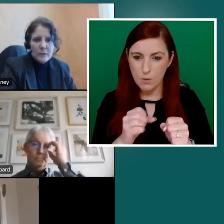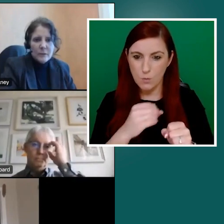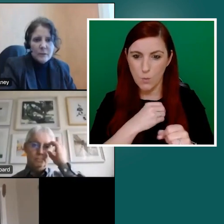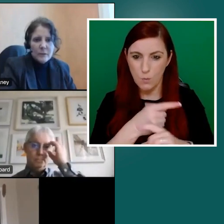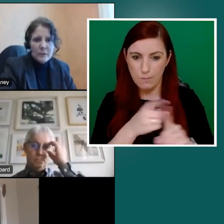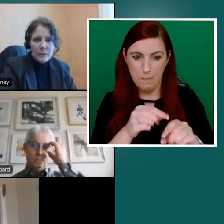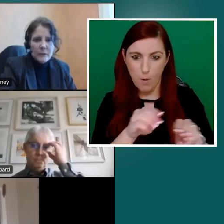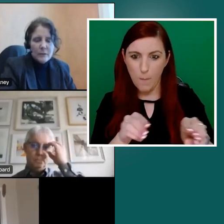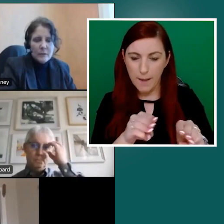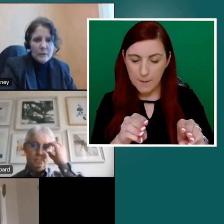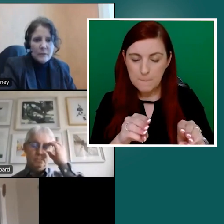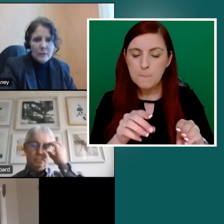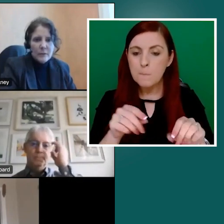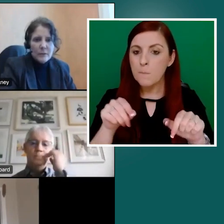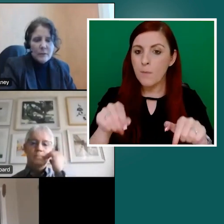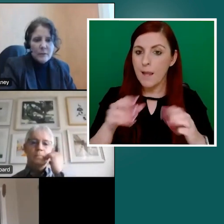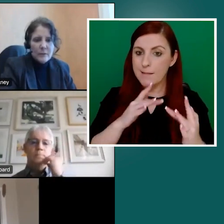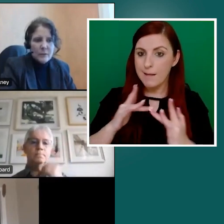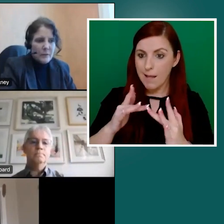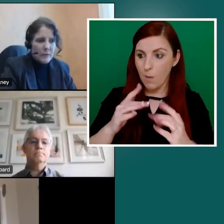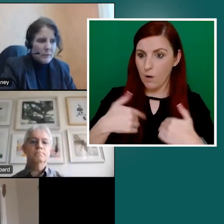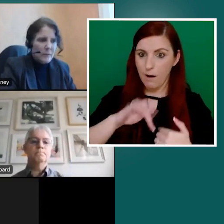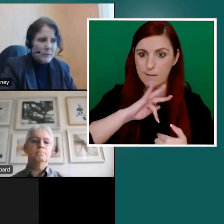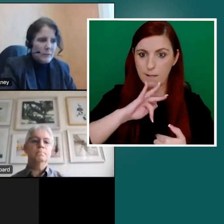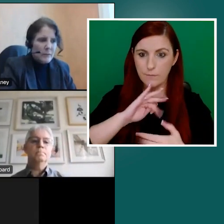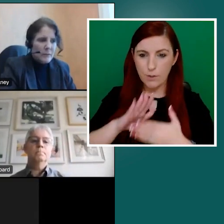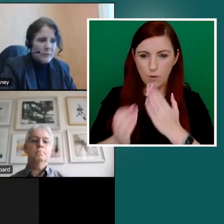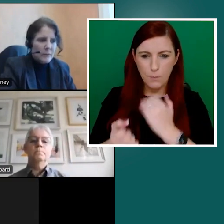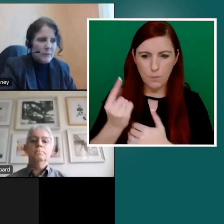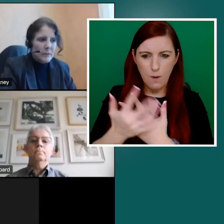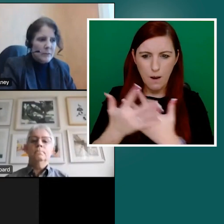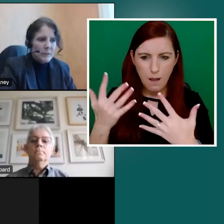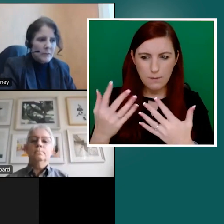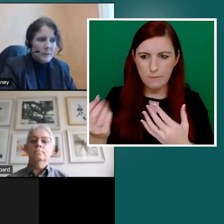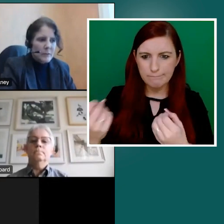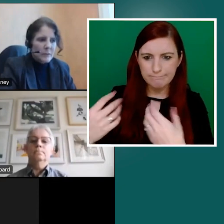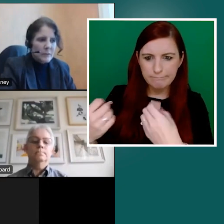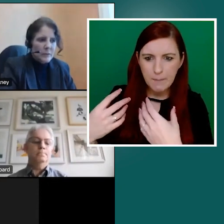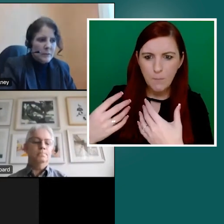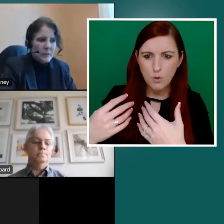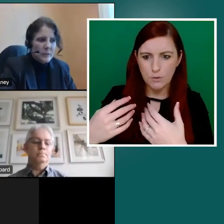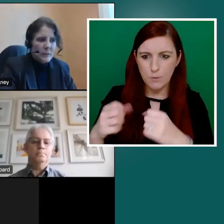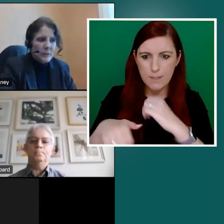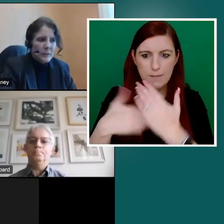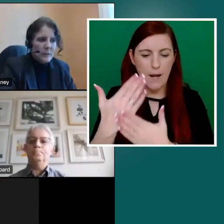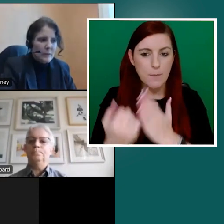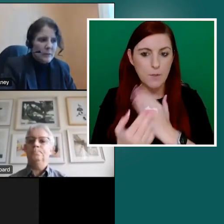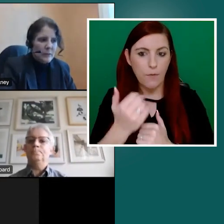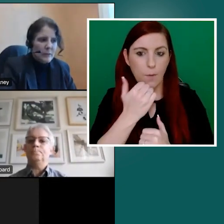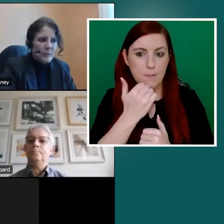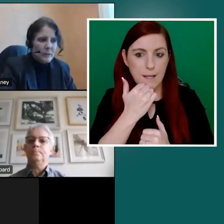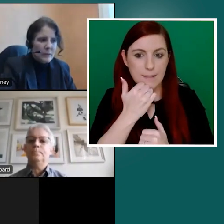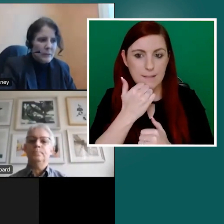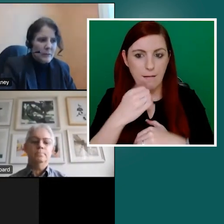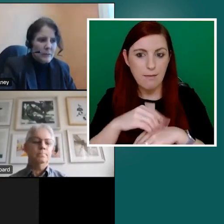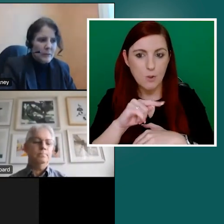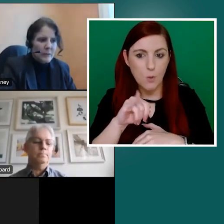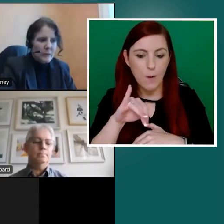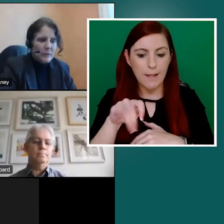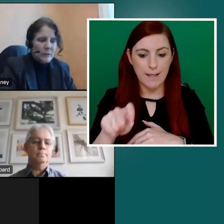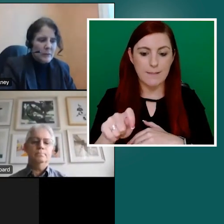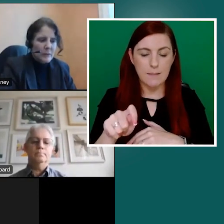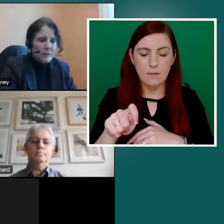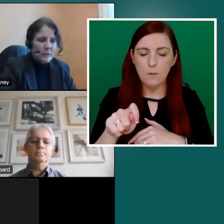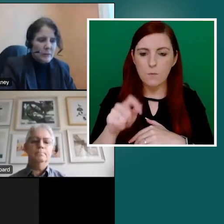as a network, we've had the opportunity to have quite a degree of input into the development of the updates to the toolkit. The